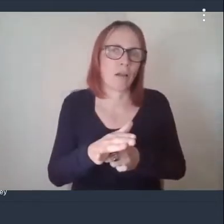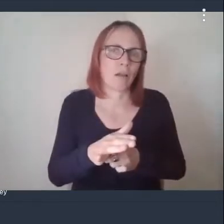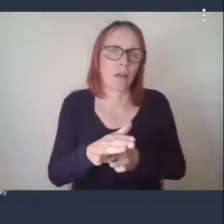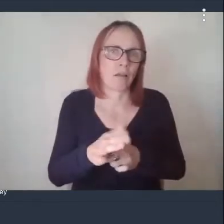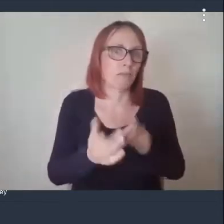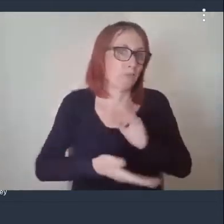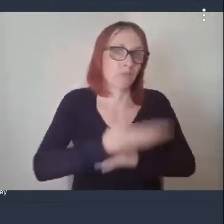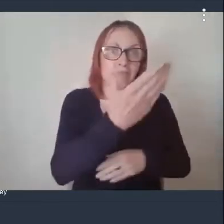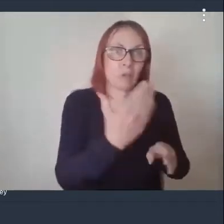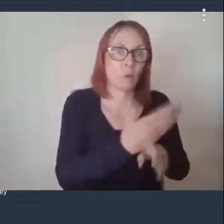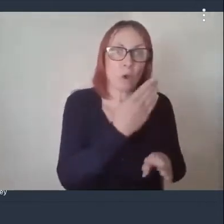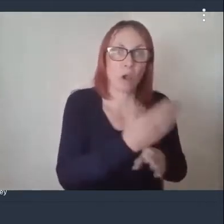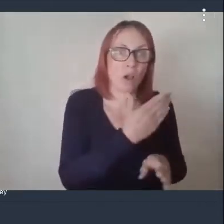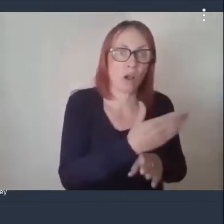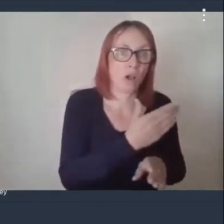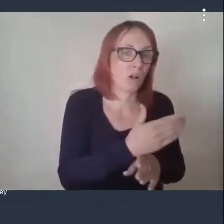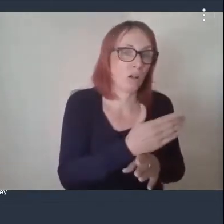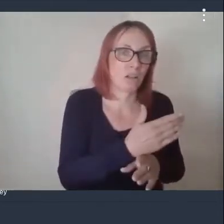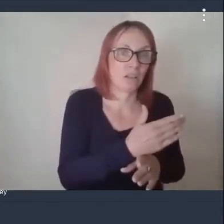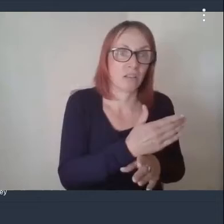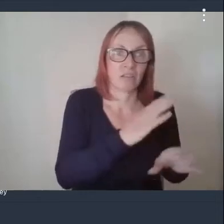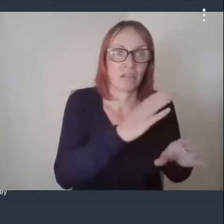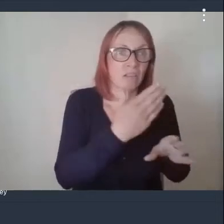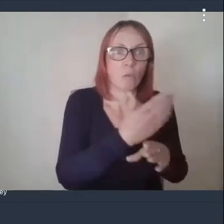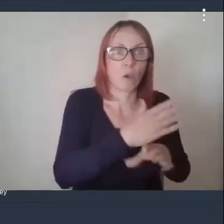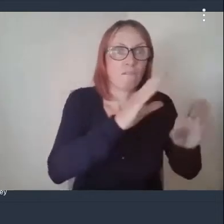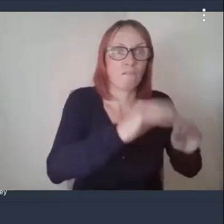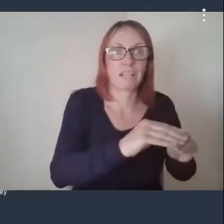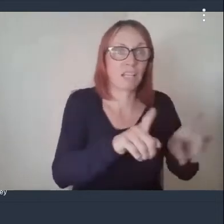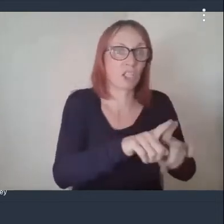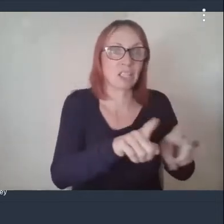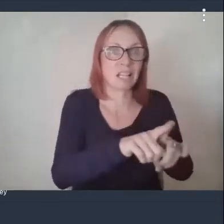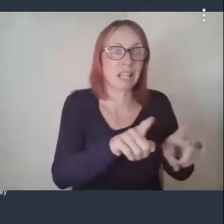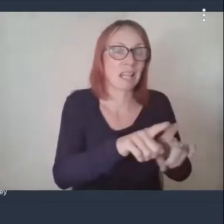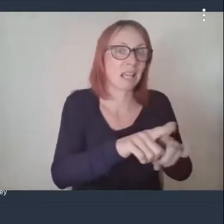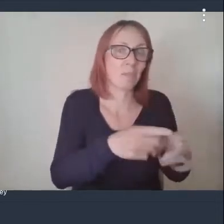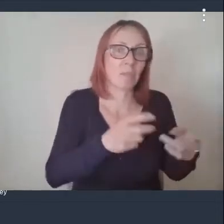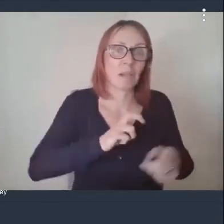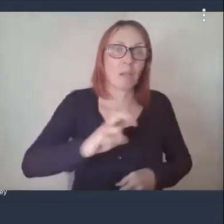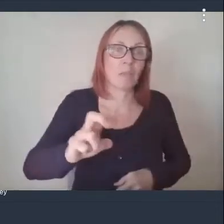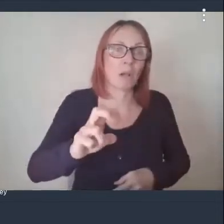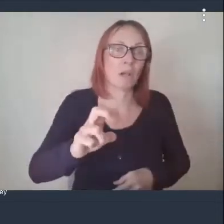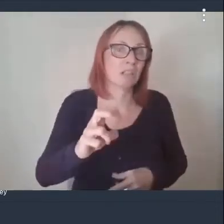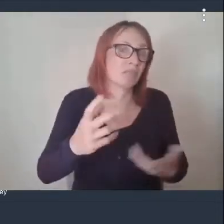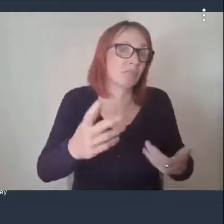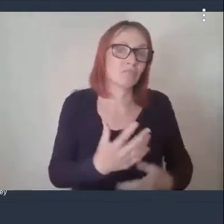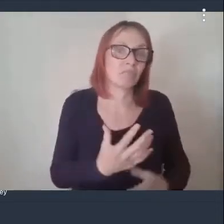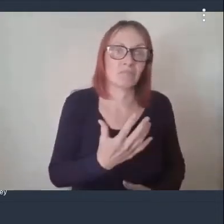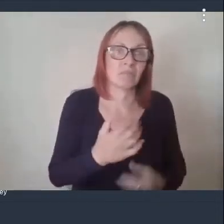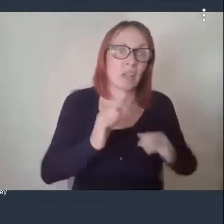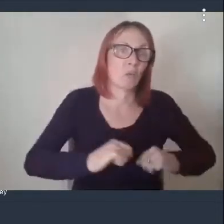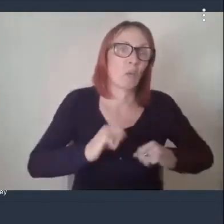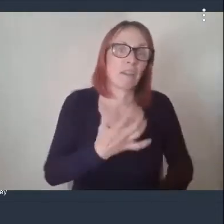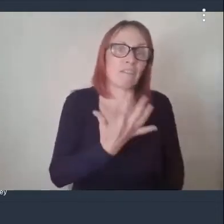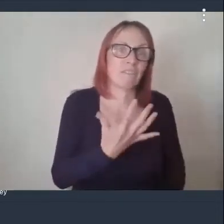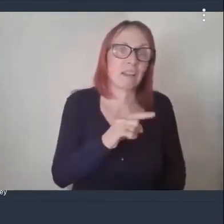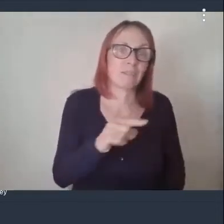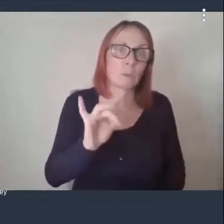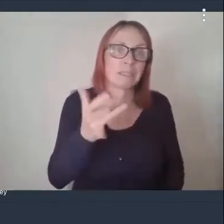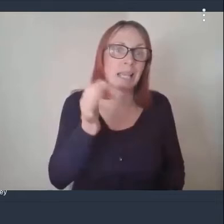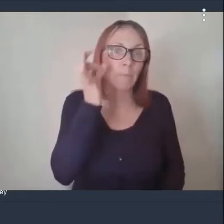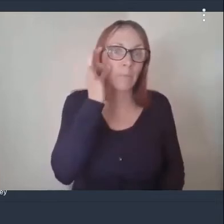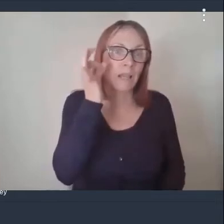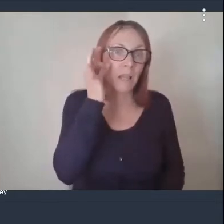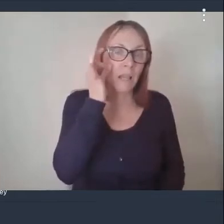again there would be a bus every five ten minutes maximum uh and again you could be home uh where a